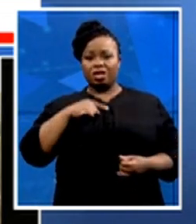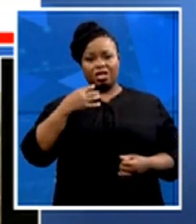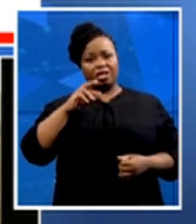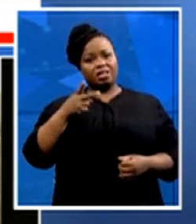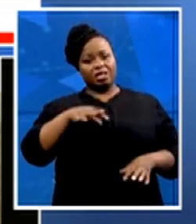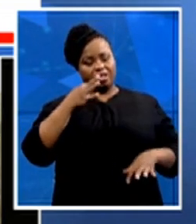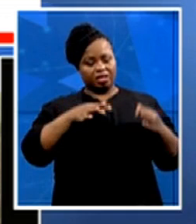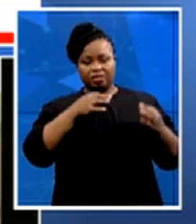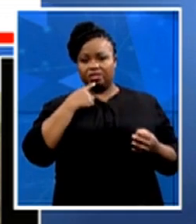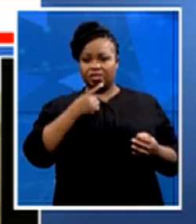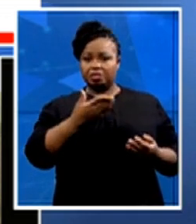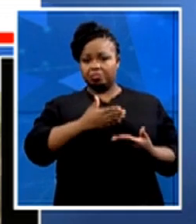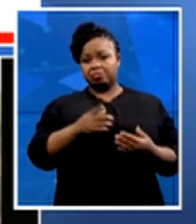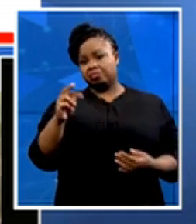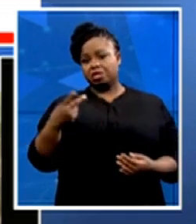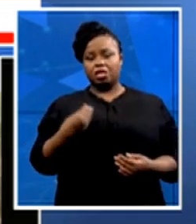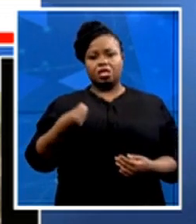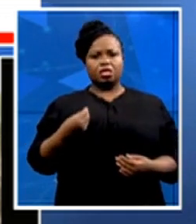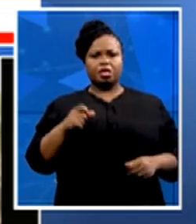prospects of ever finding a job?